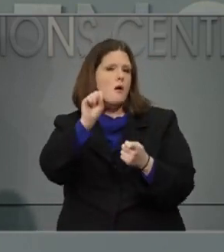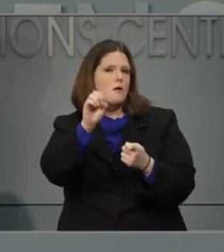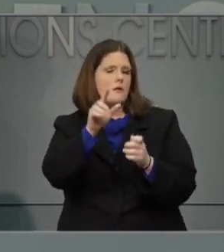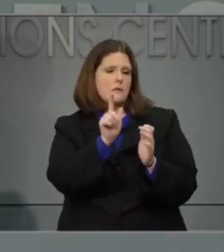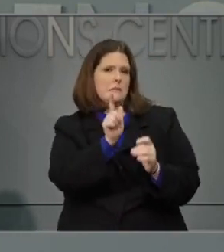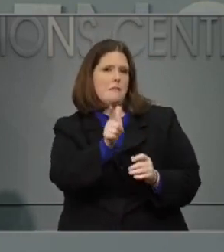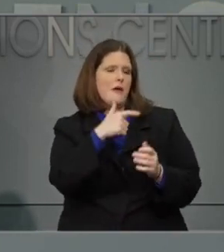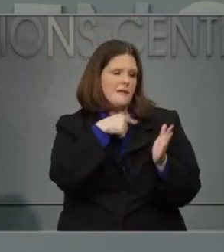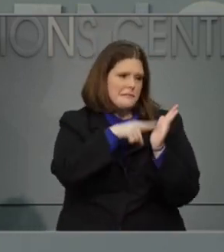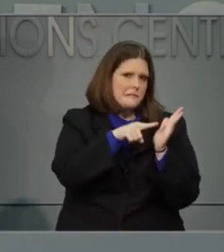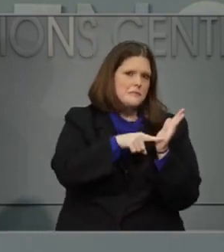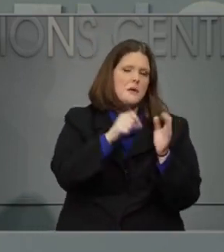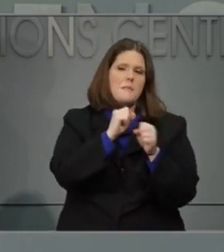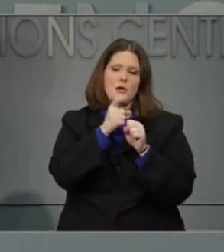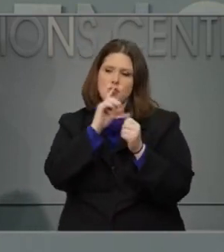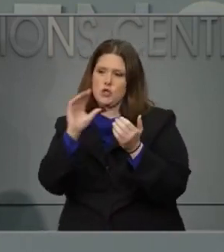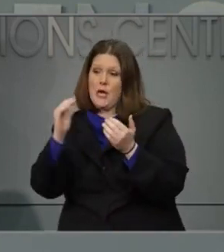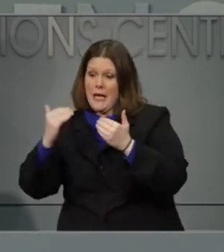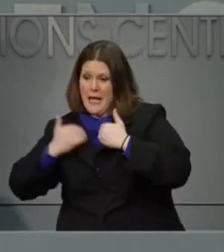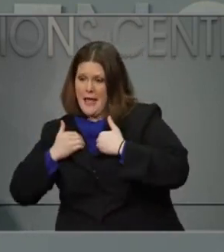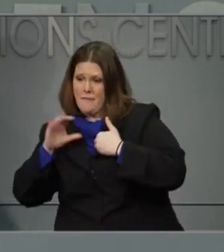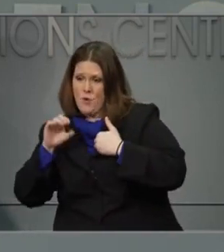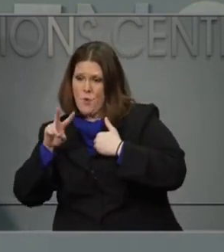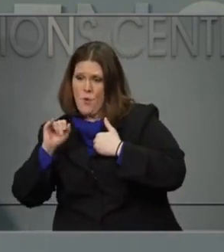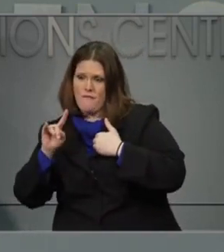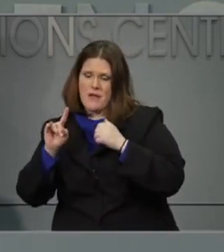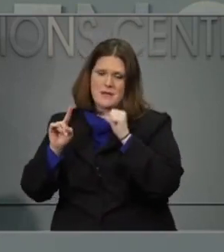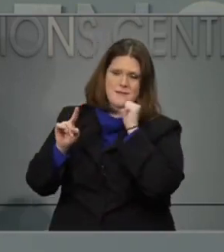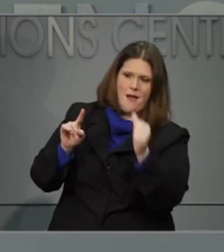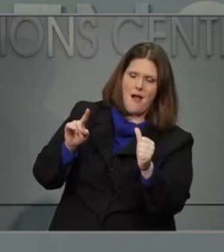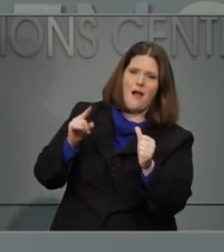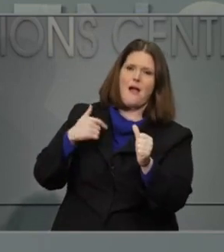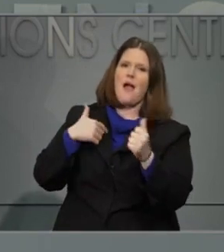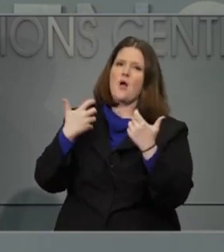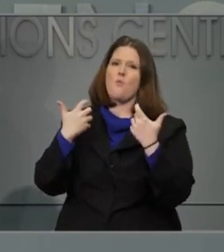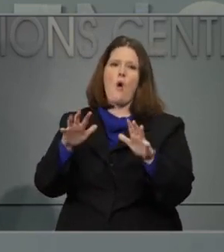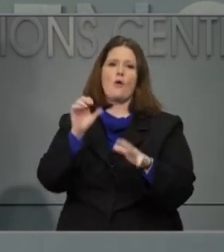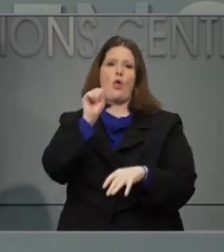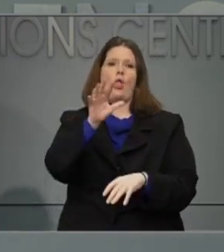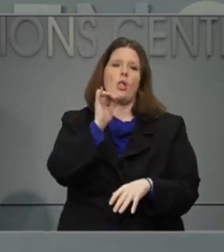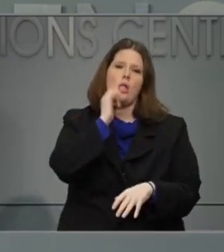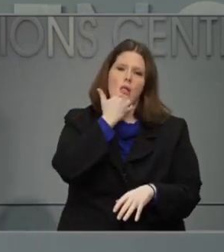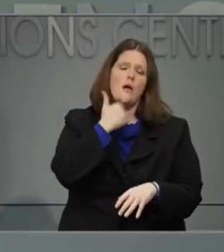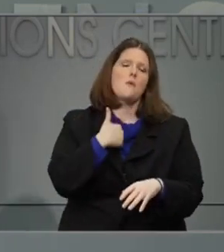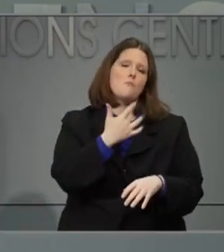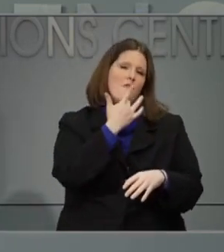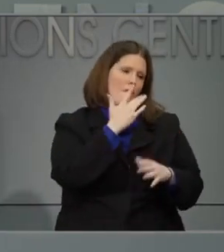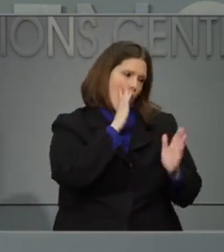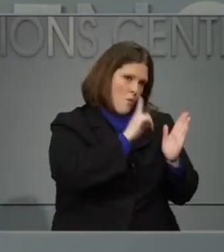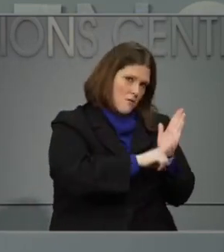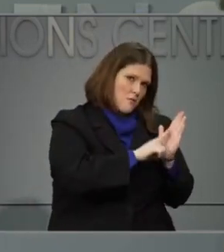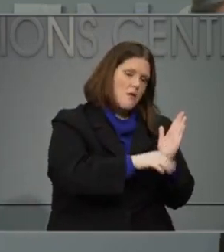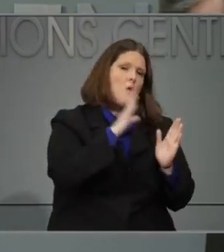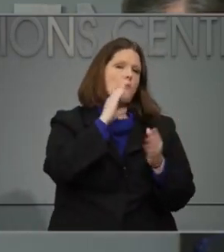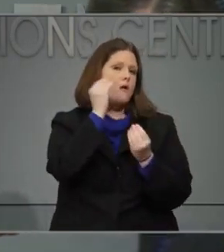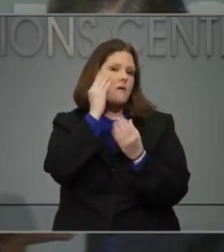versus not. We've got that question a couple of times and I don't want to get that wrong for you so we'll follow back up. Thank you.